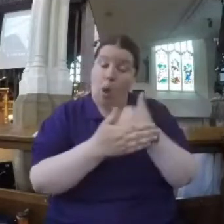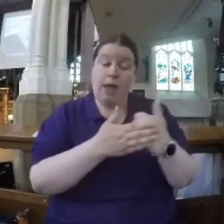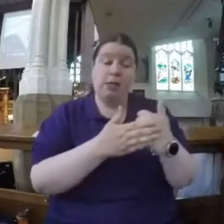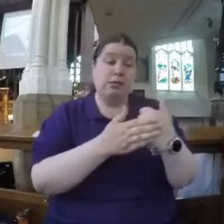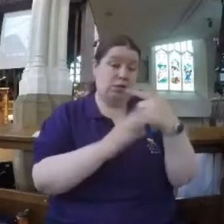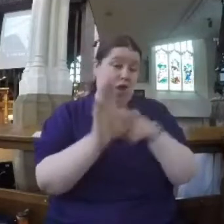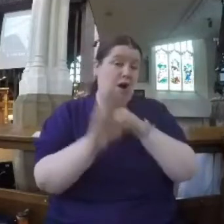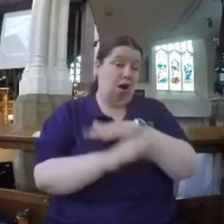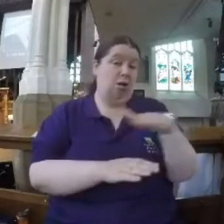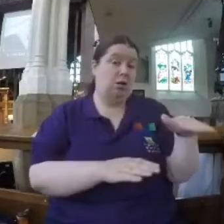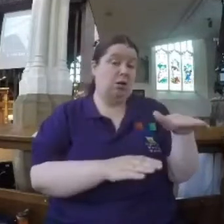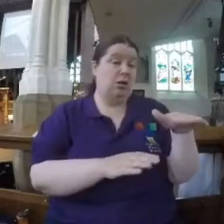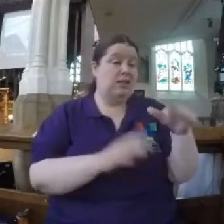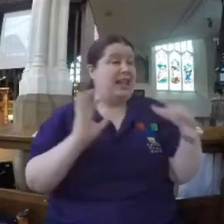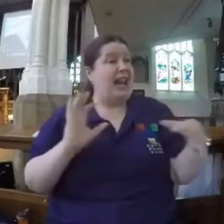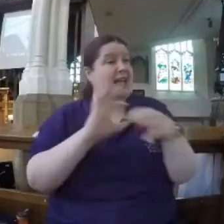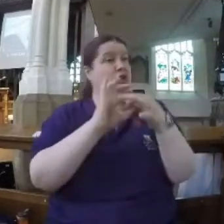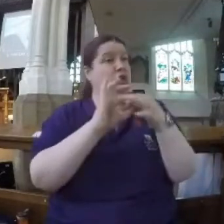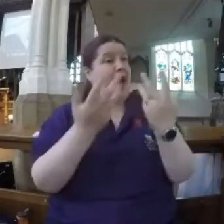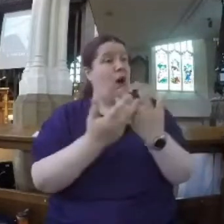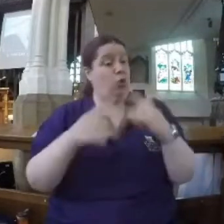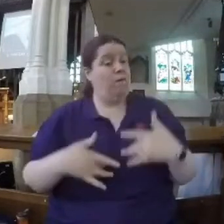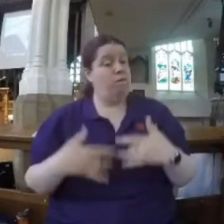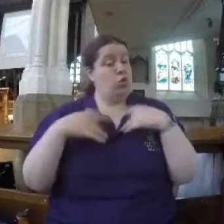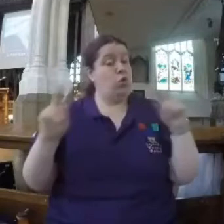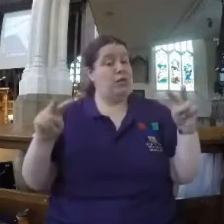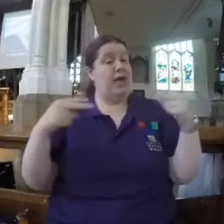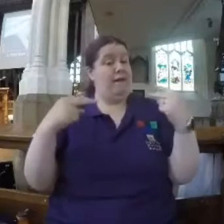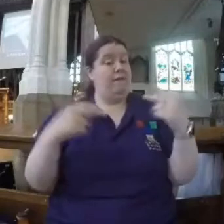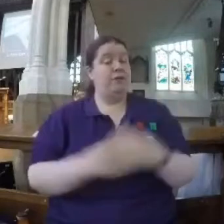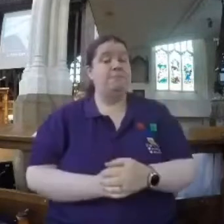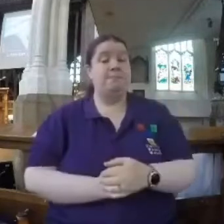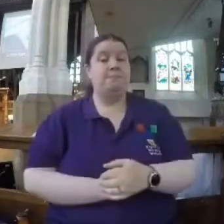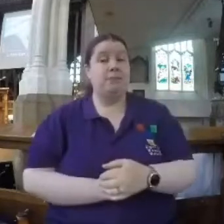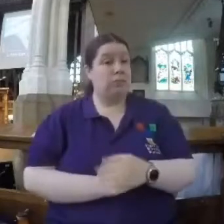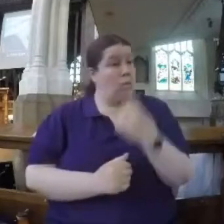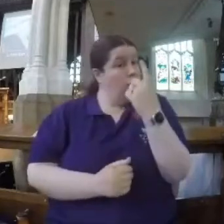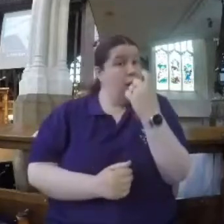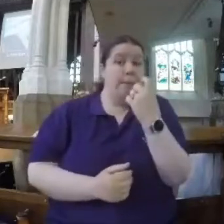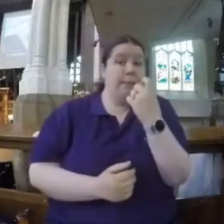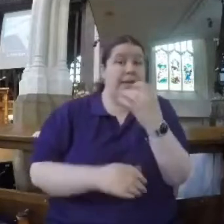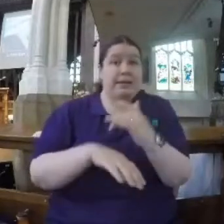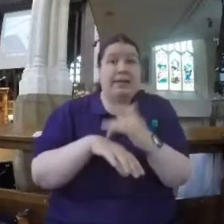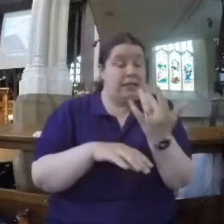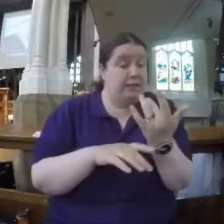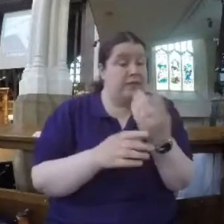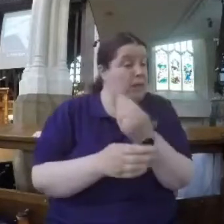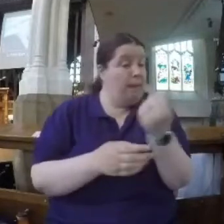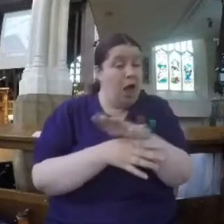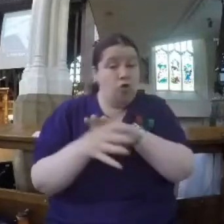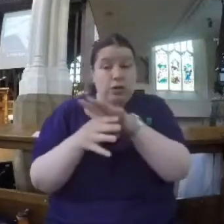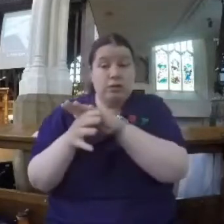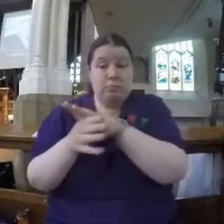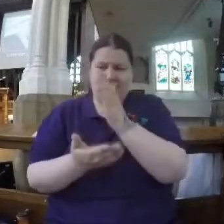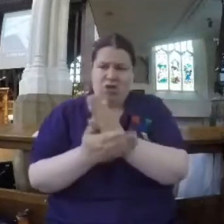Because this is about self-image. You know, we all tend to be sensitive about ourselves. Especially the